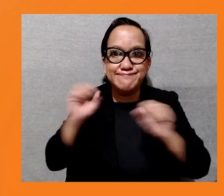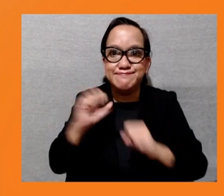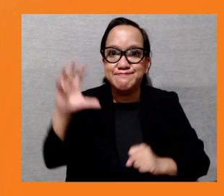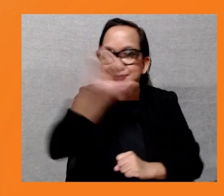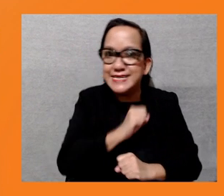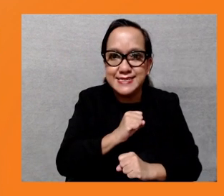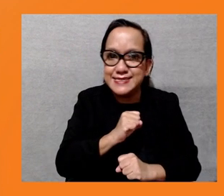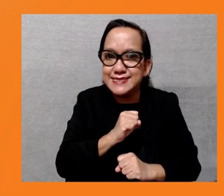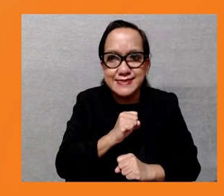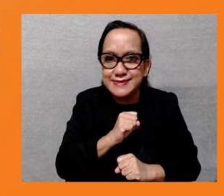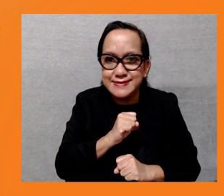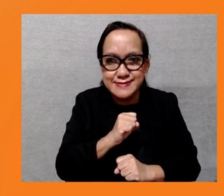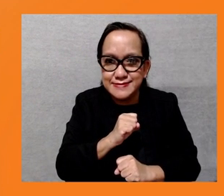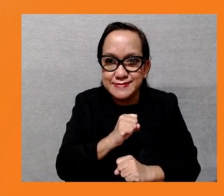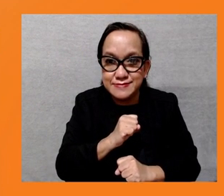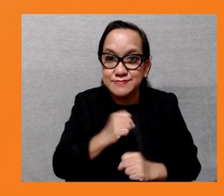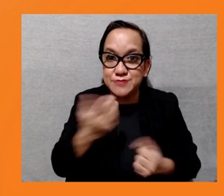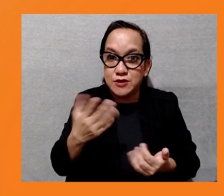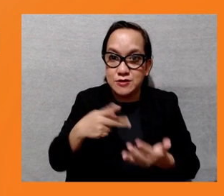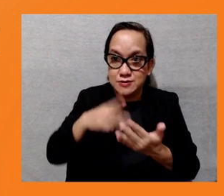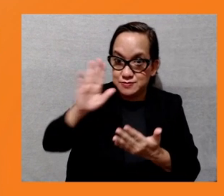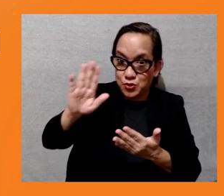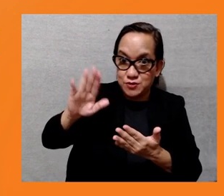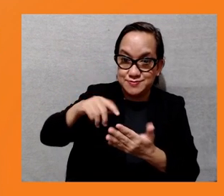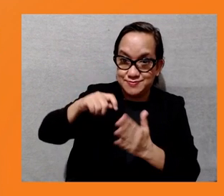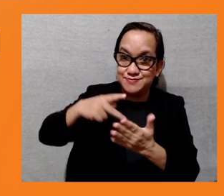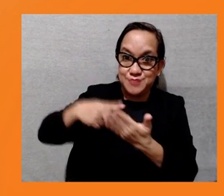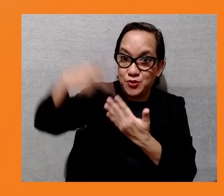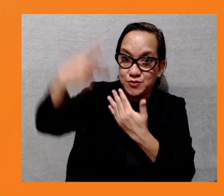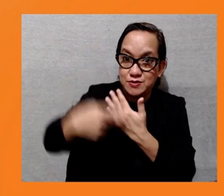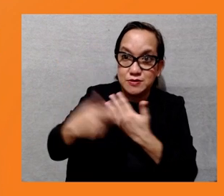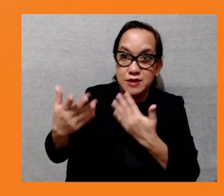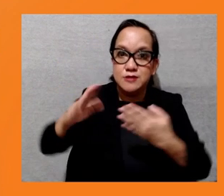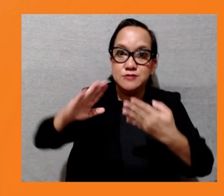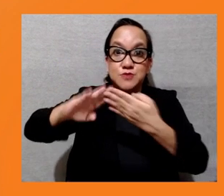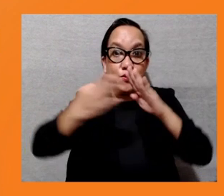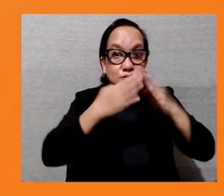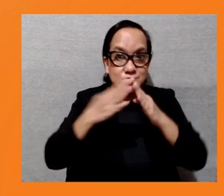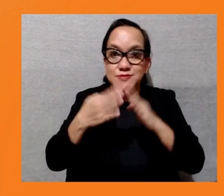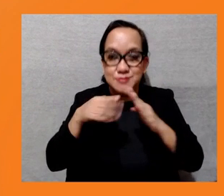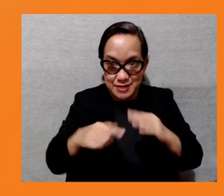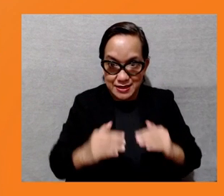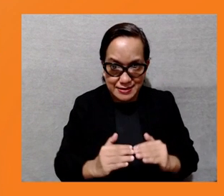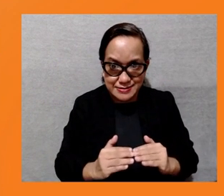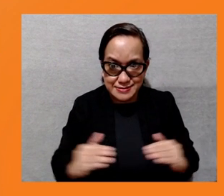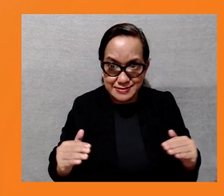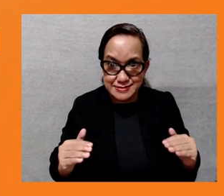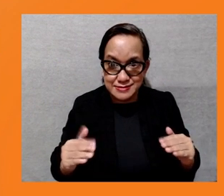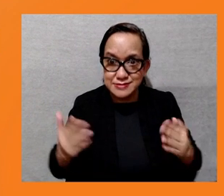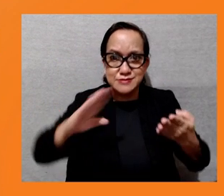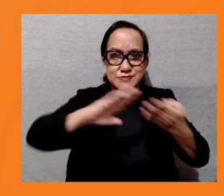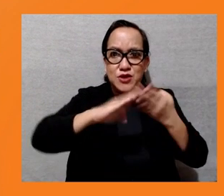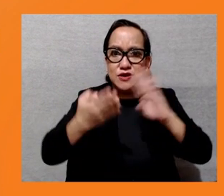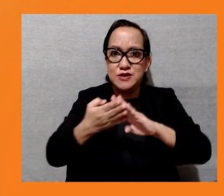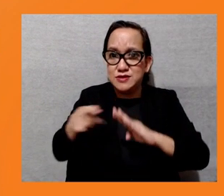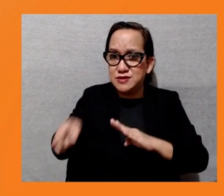And this can be as simple as not knowing what exactly the title of a project when concerns arise, like in the